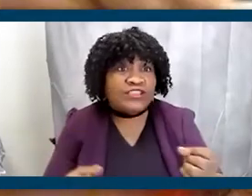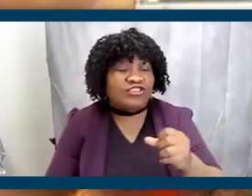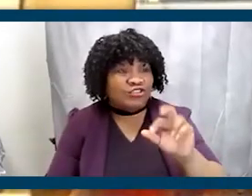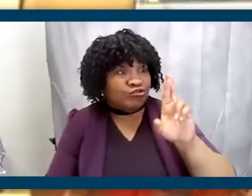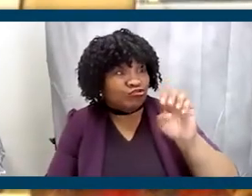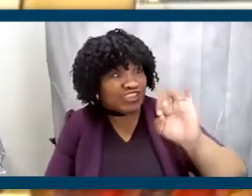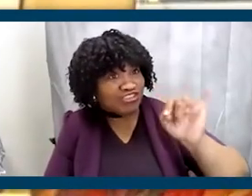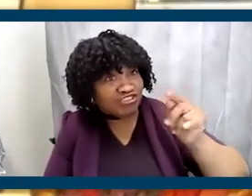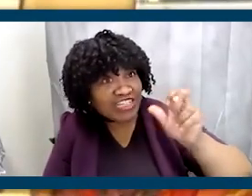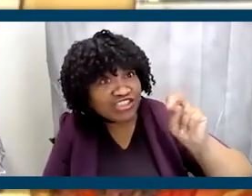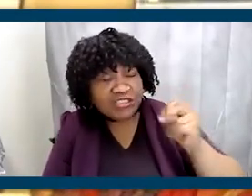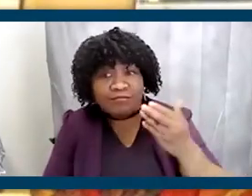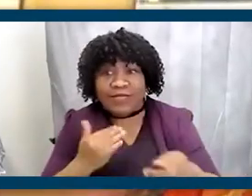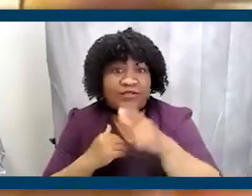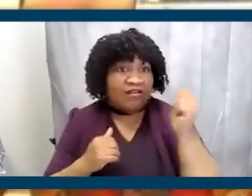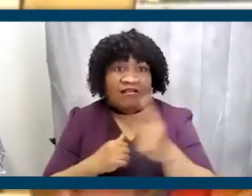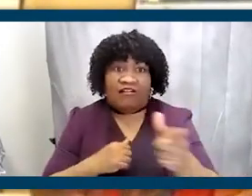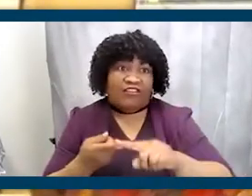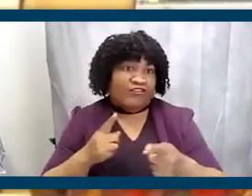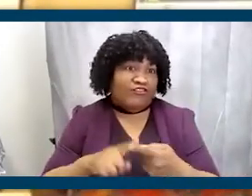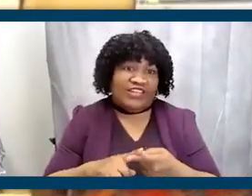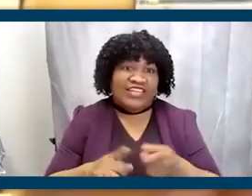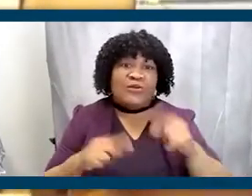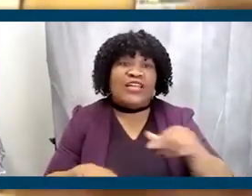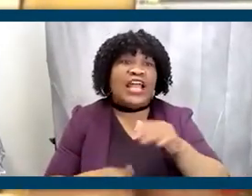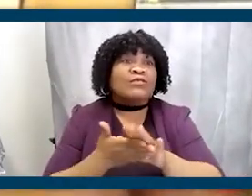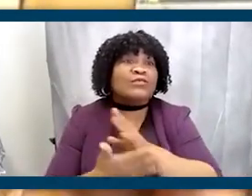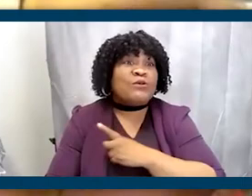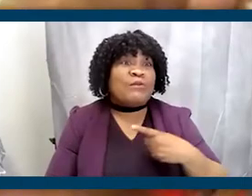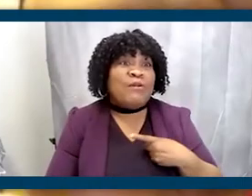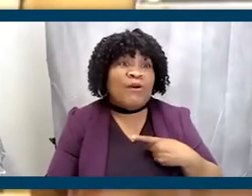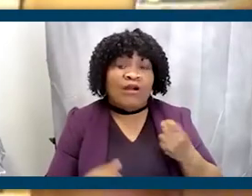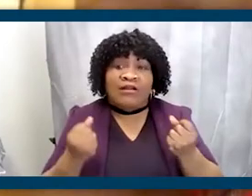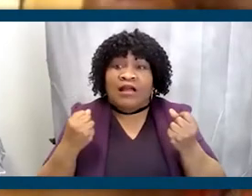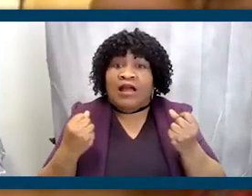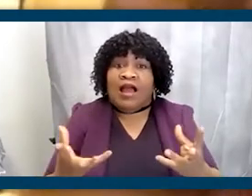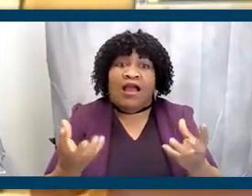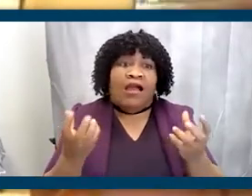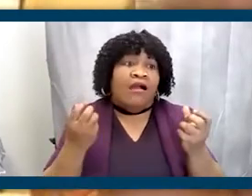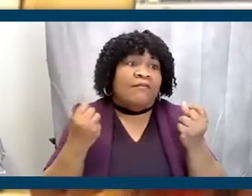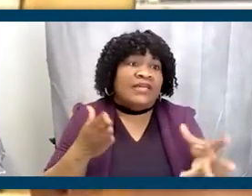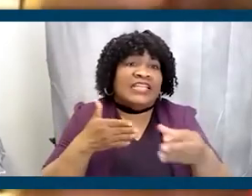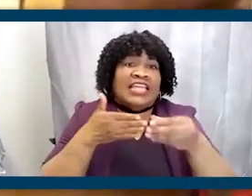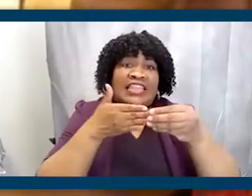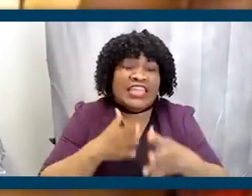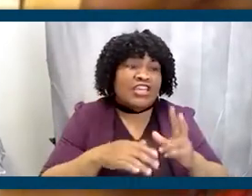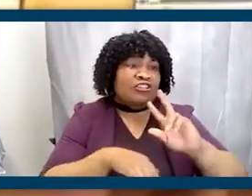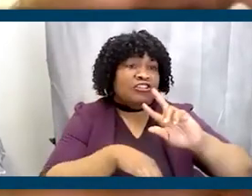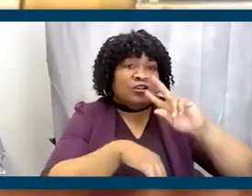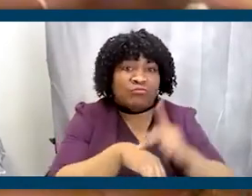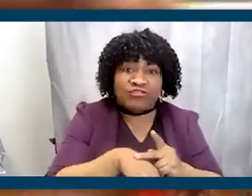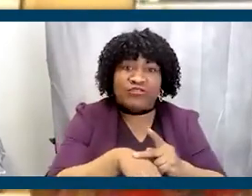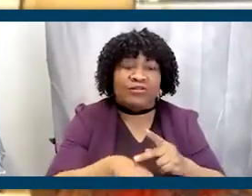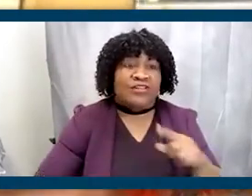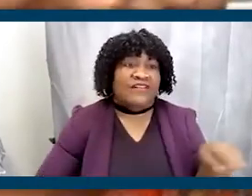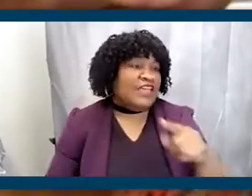not be everybody's friend. I can't tell you when I was on the school board, how many, how many leaders, principals would not